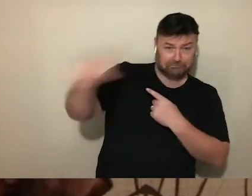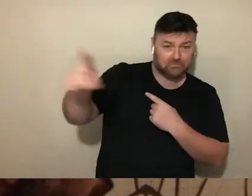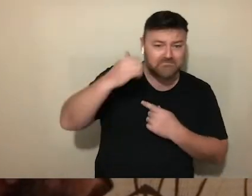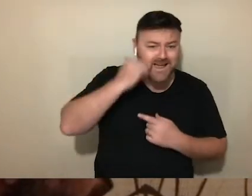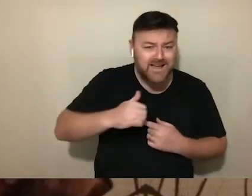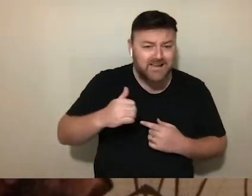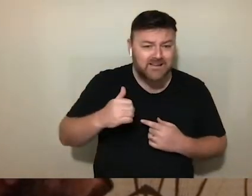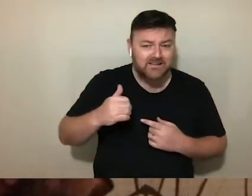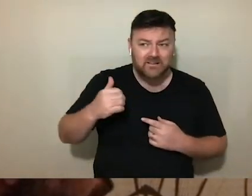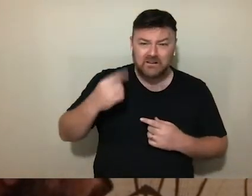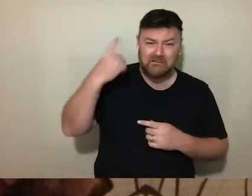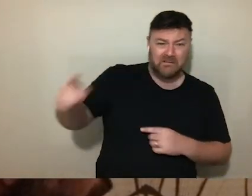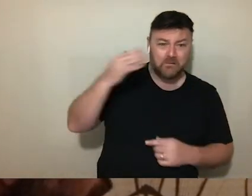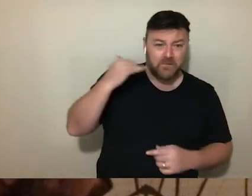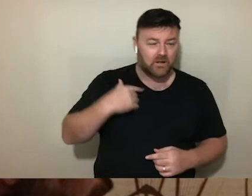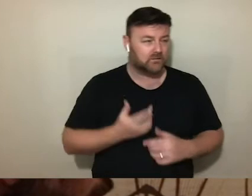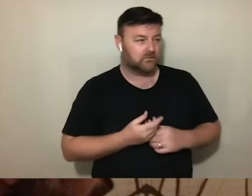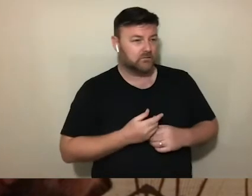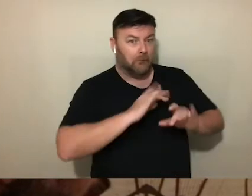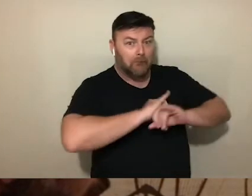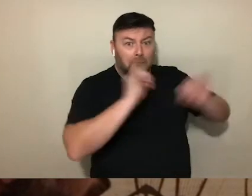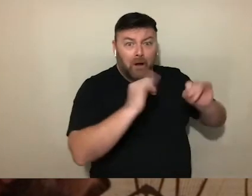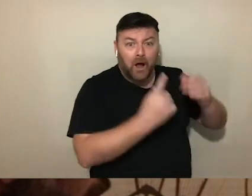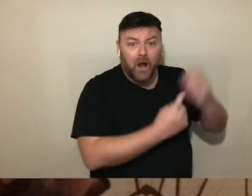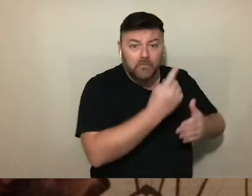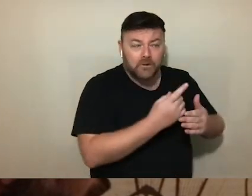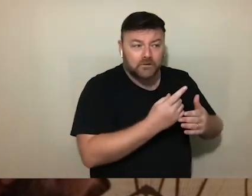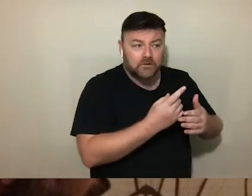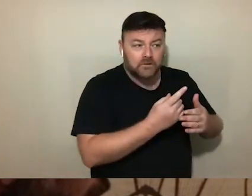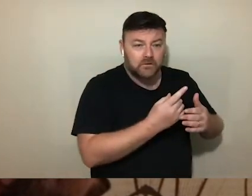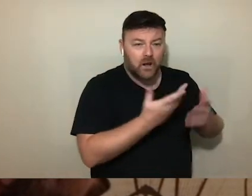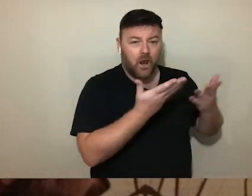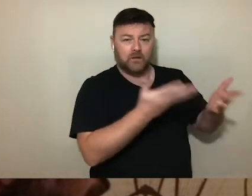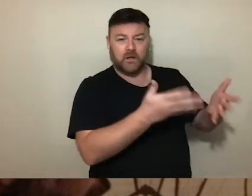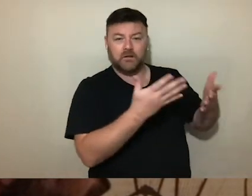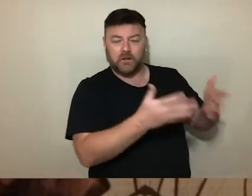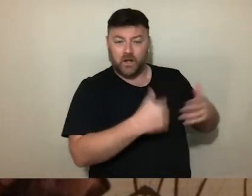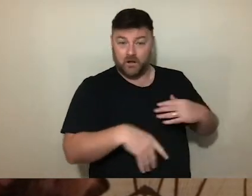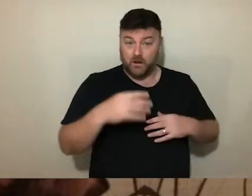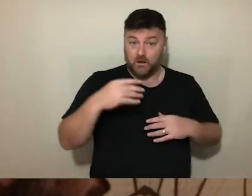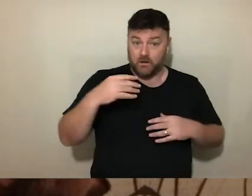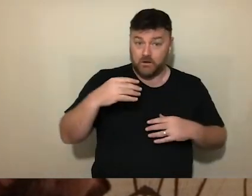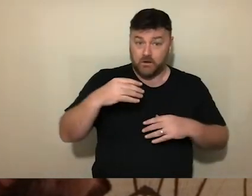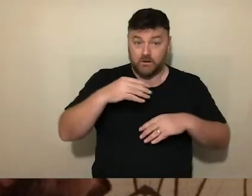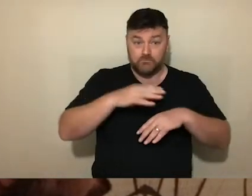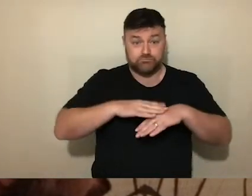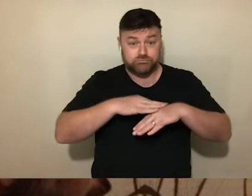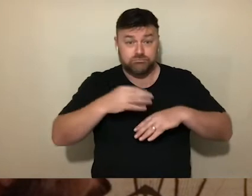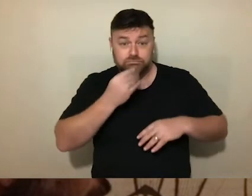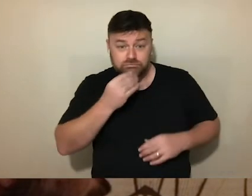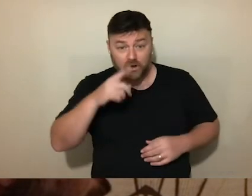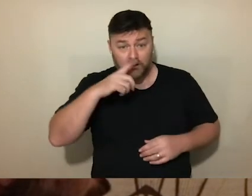Normalised catastrophe. Like how brown people in tents and borders is normal. Like how begging for permission to